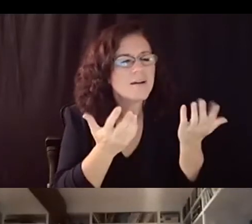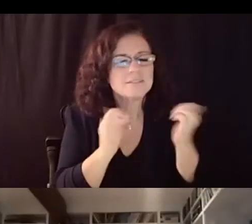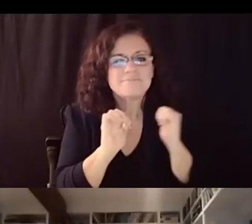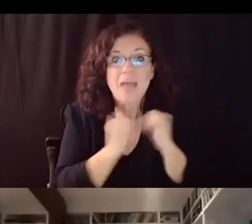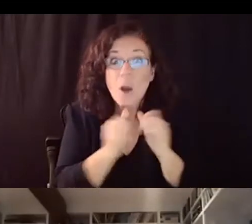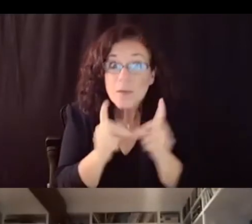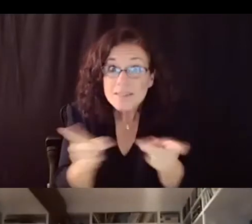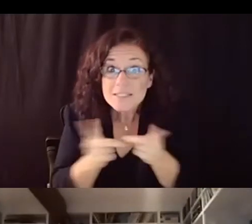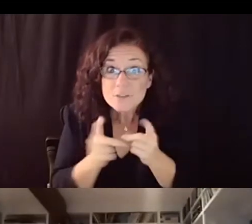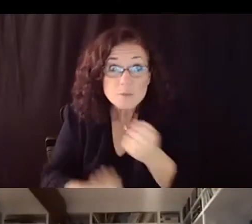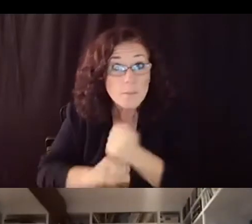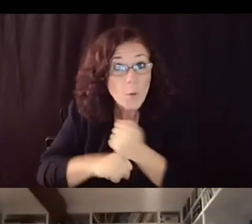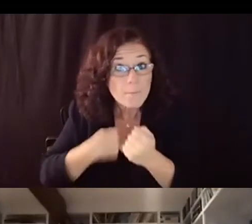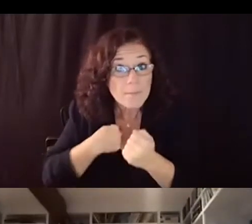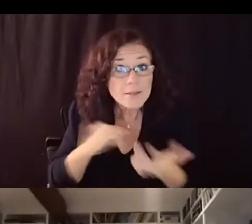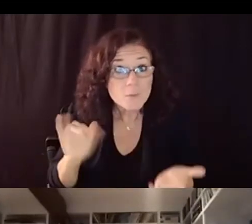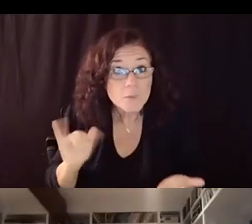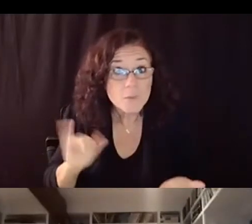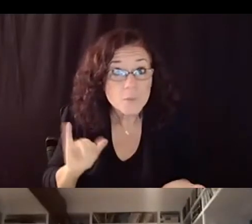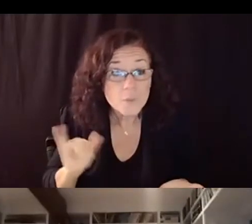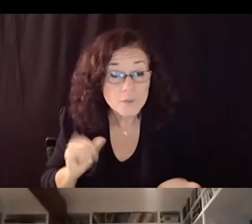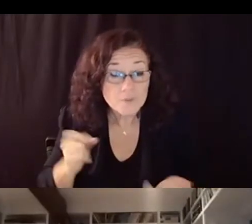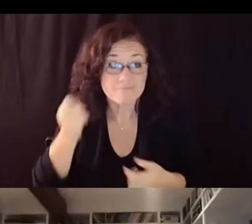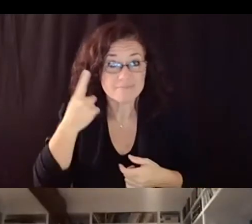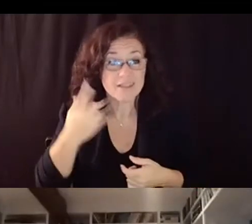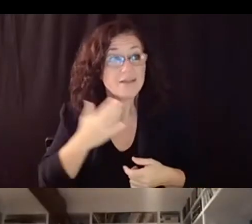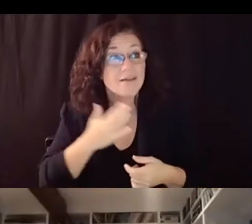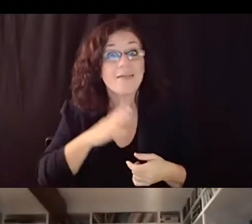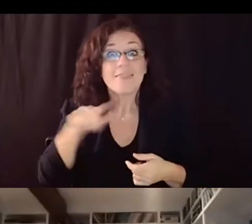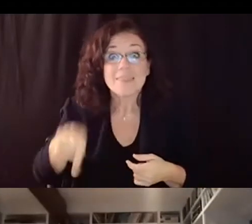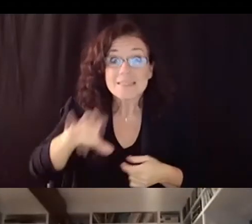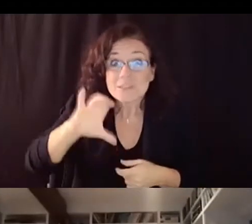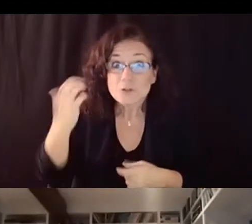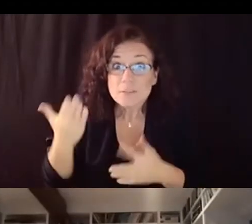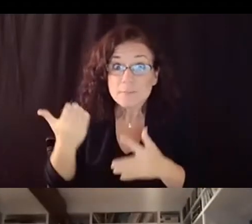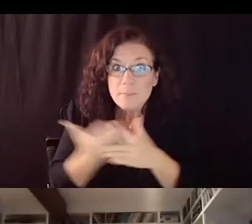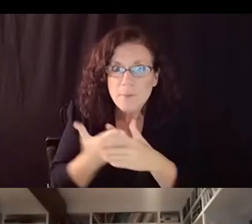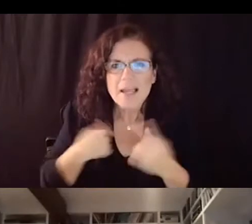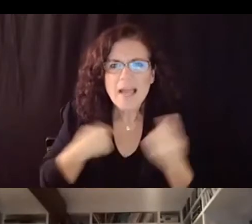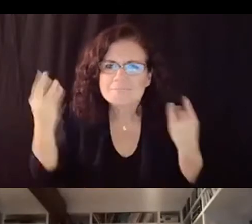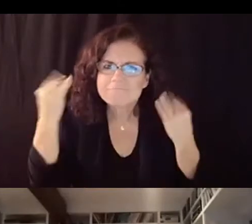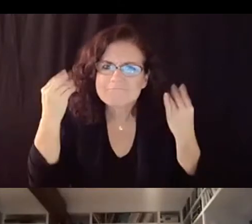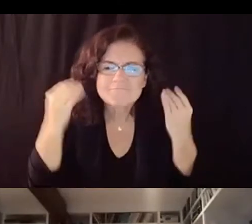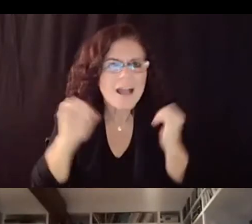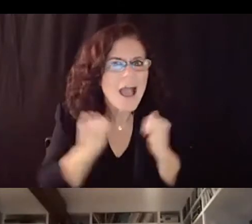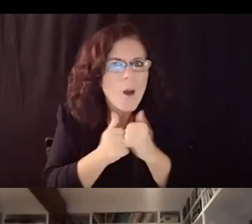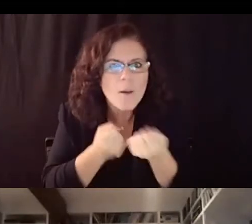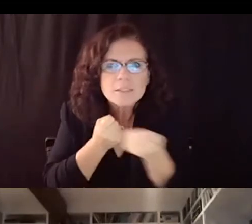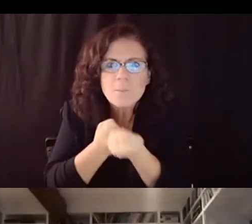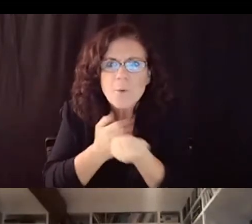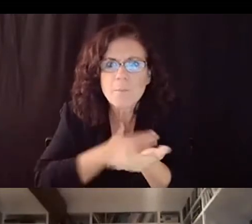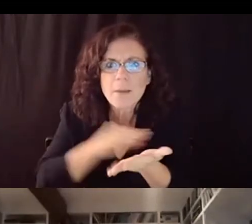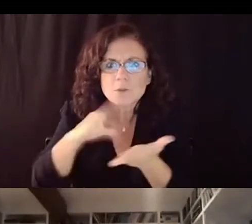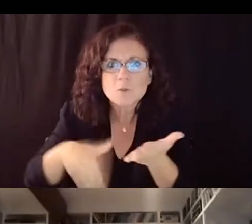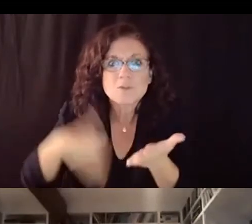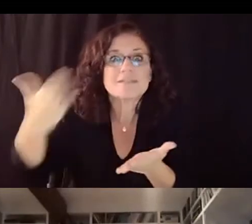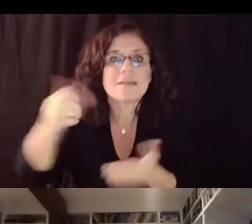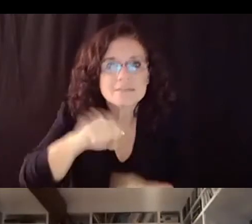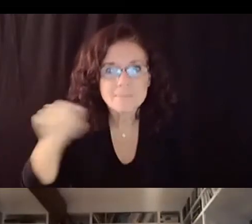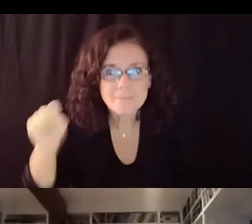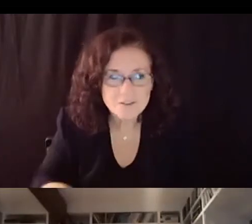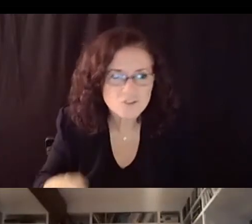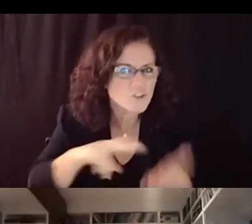whole thing this last christmas break was asking myself what more can i do for the kids next semester so that this doesn't happen to them